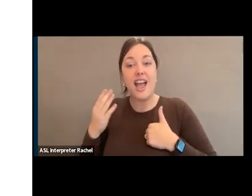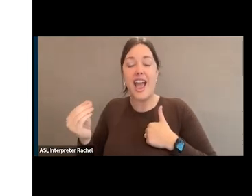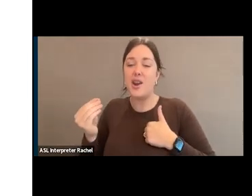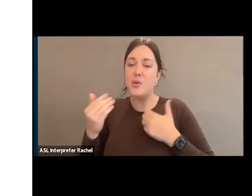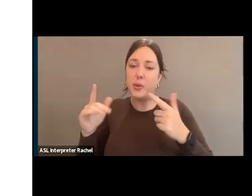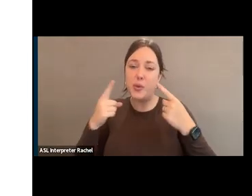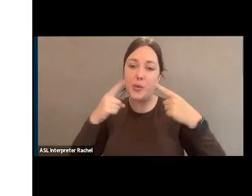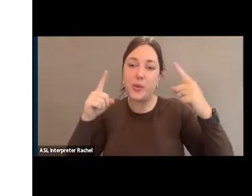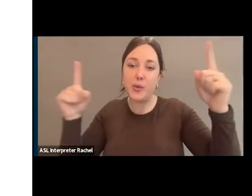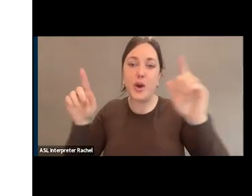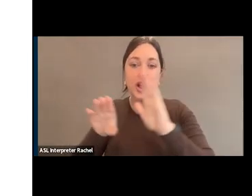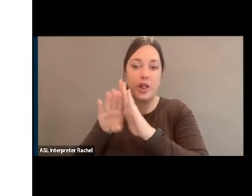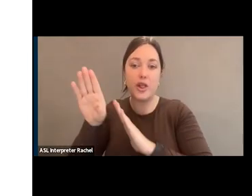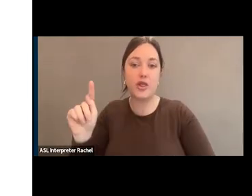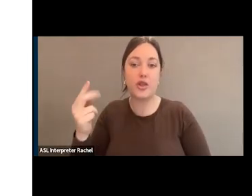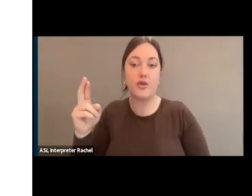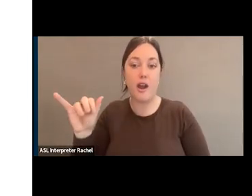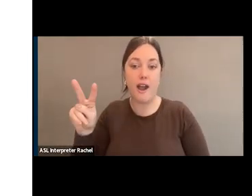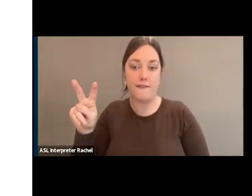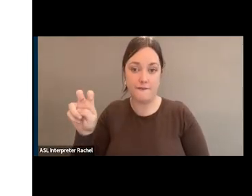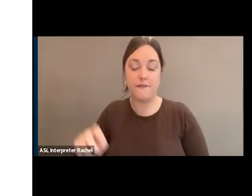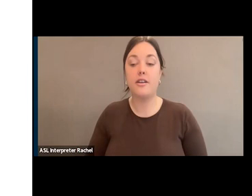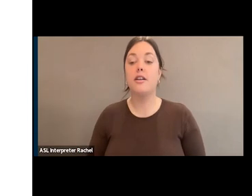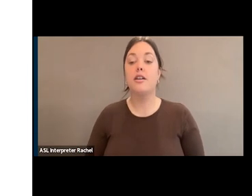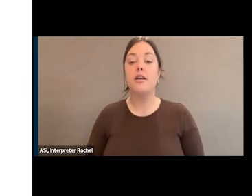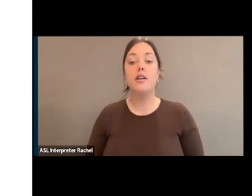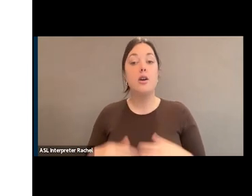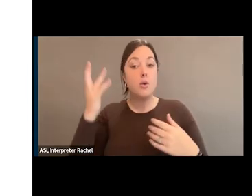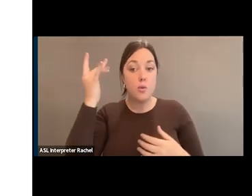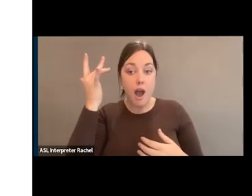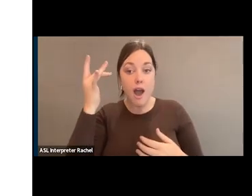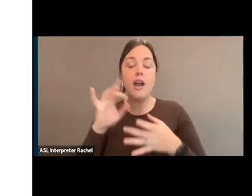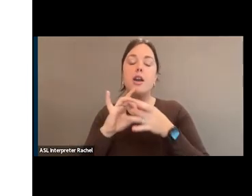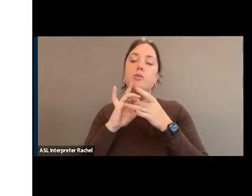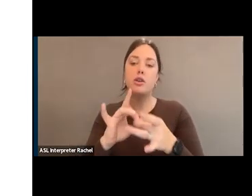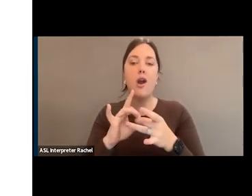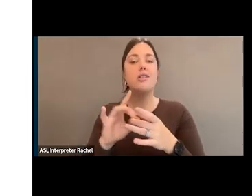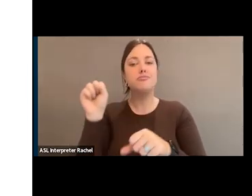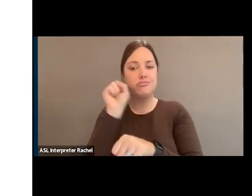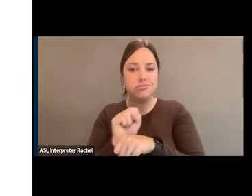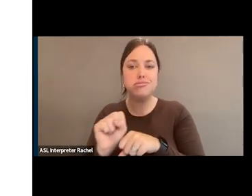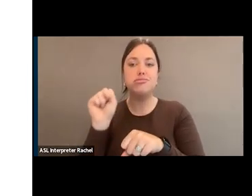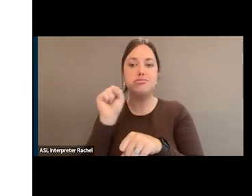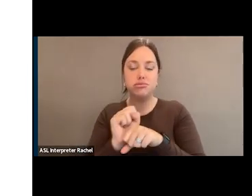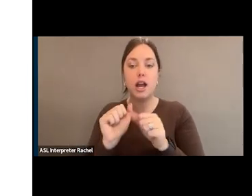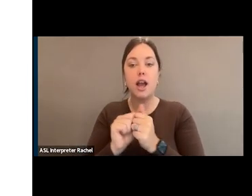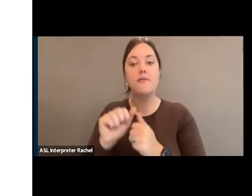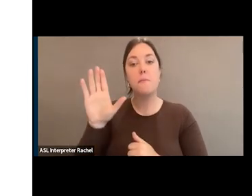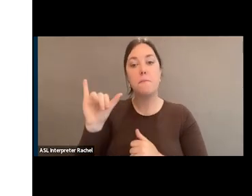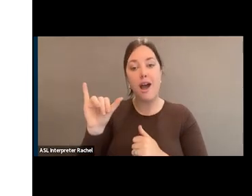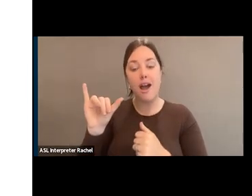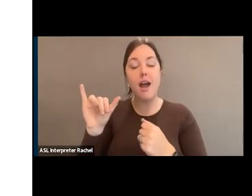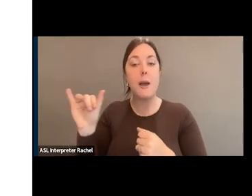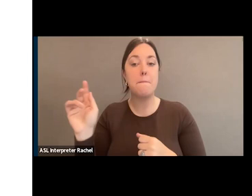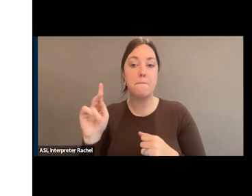increases in funding for all of these things. And it has a lot to do with the hard work of bipartisan support that